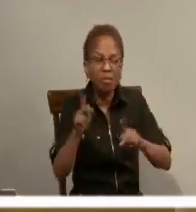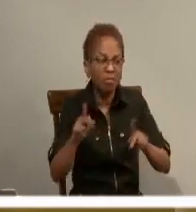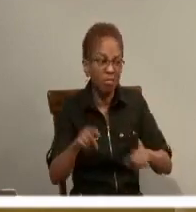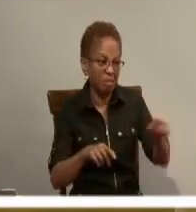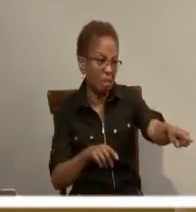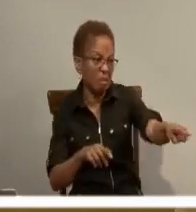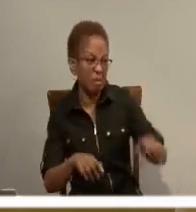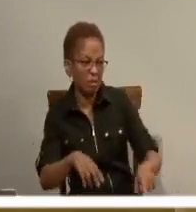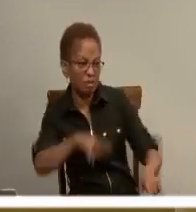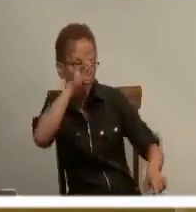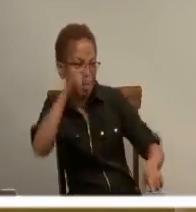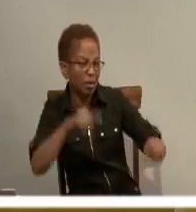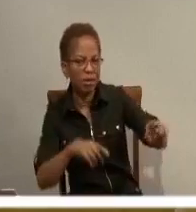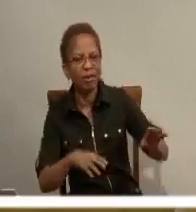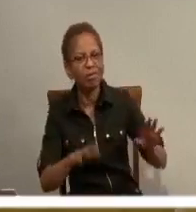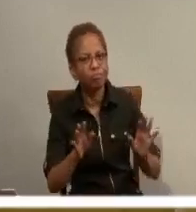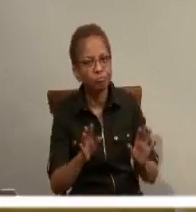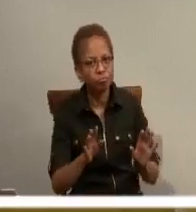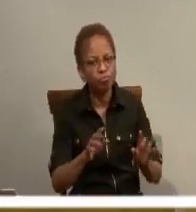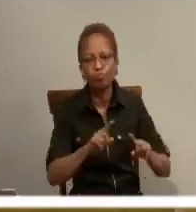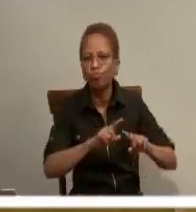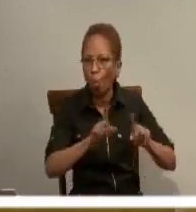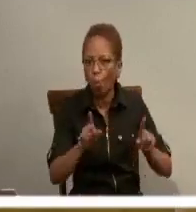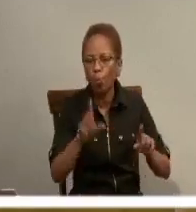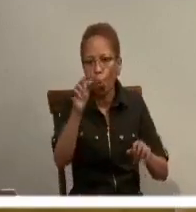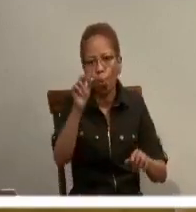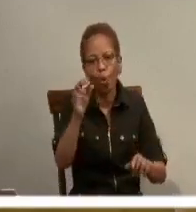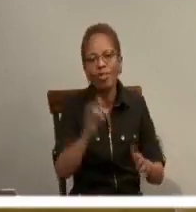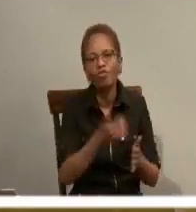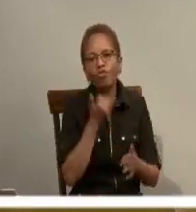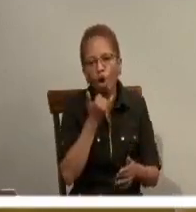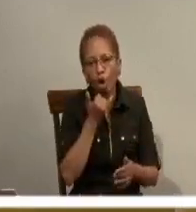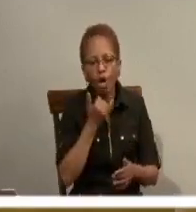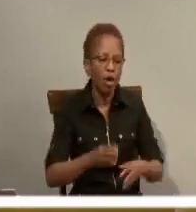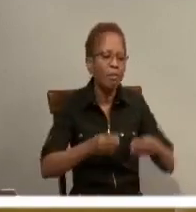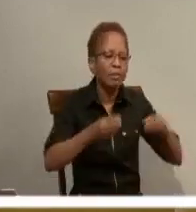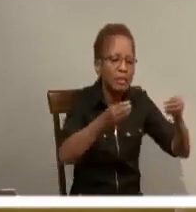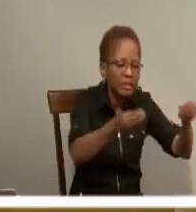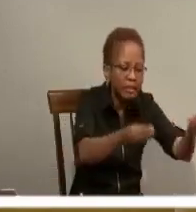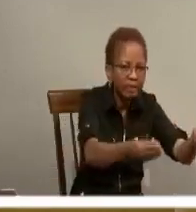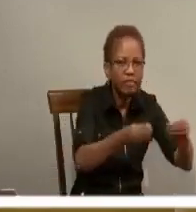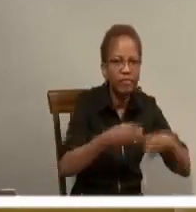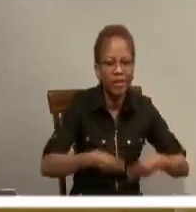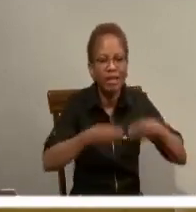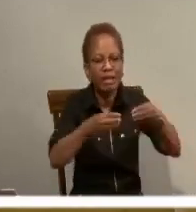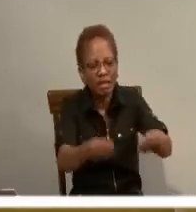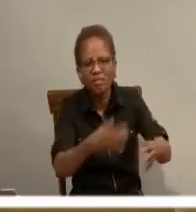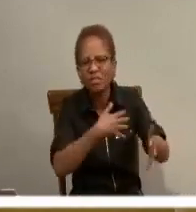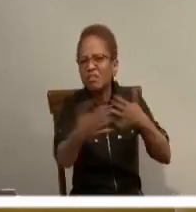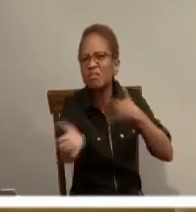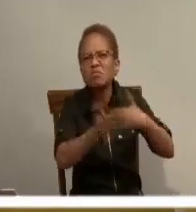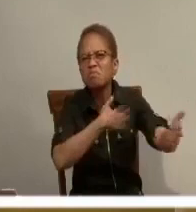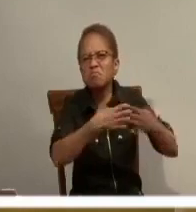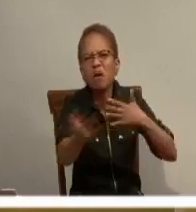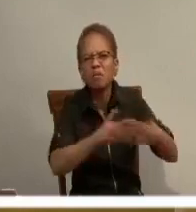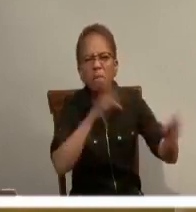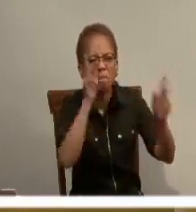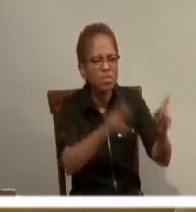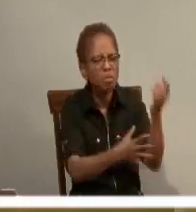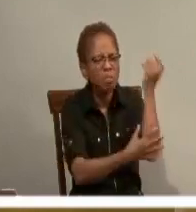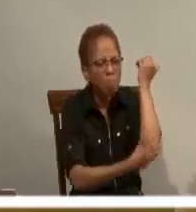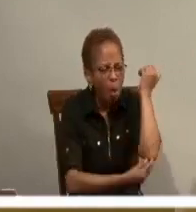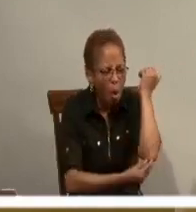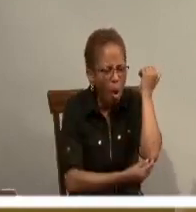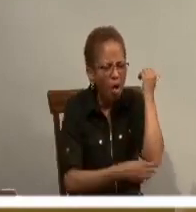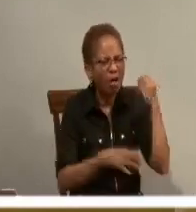So the reading now gives us a clue. Because the good works, the caritas, the charity,